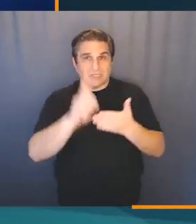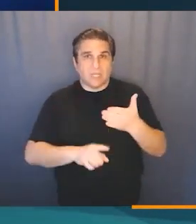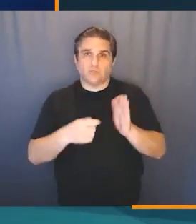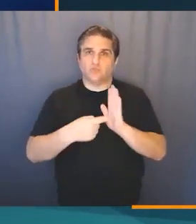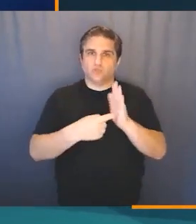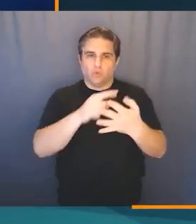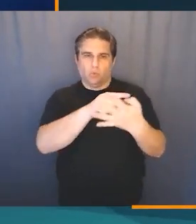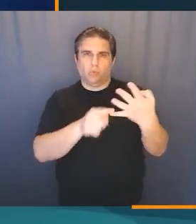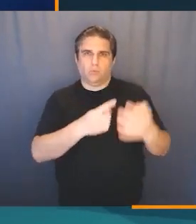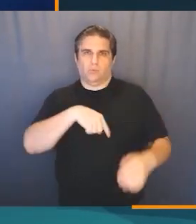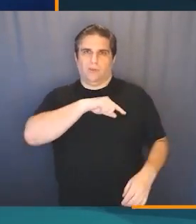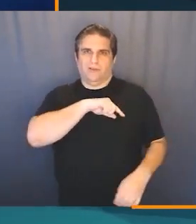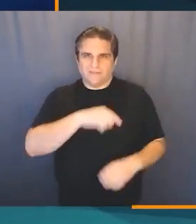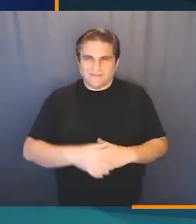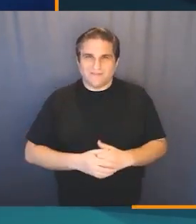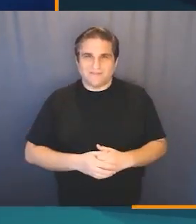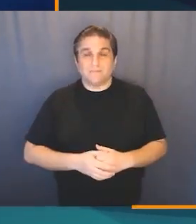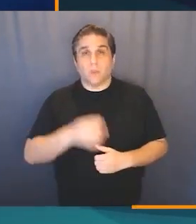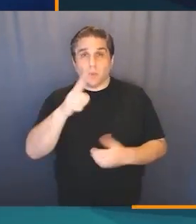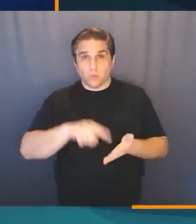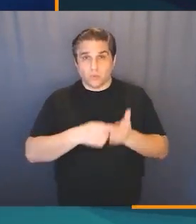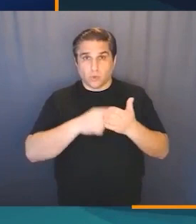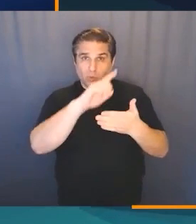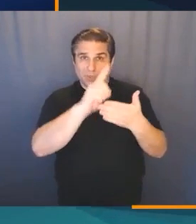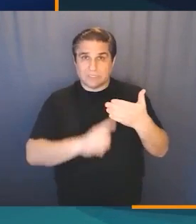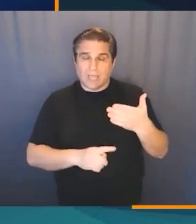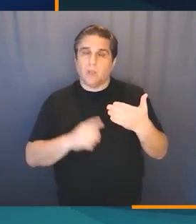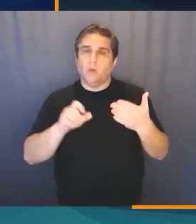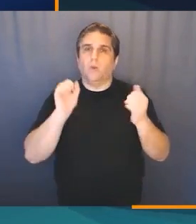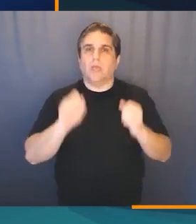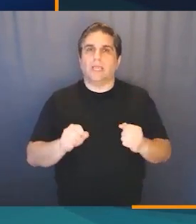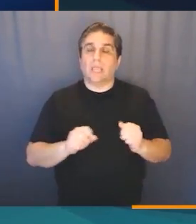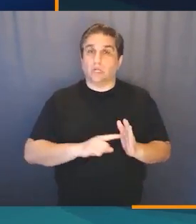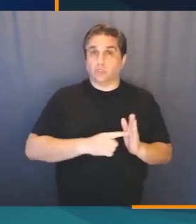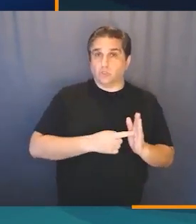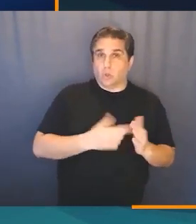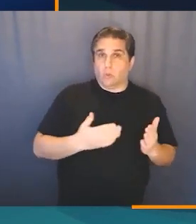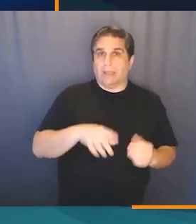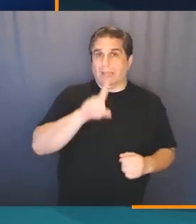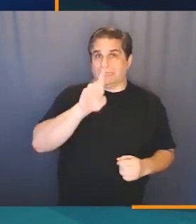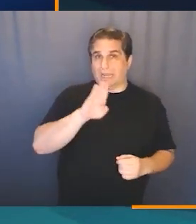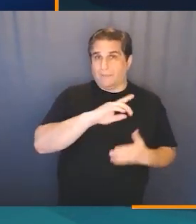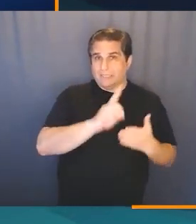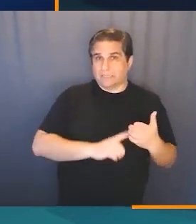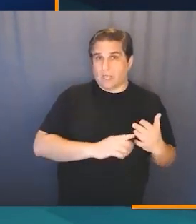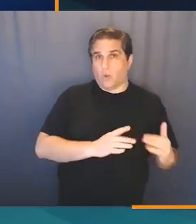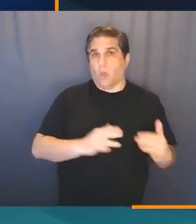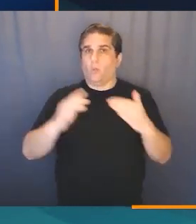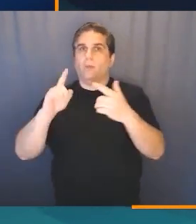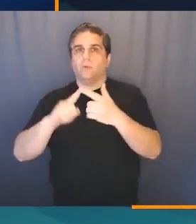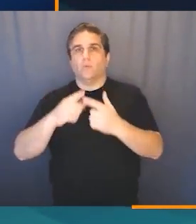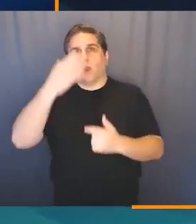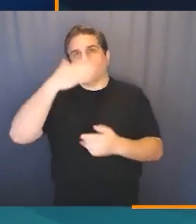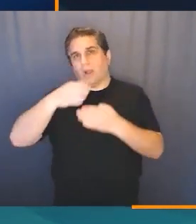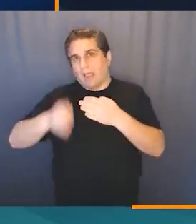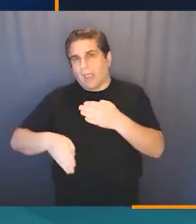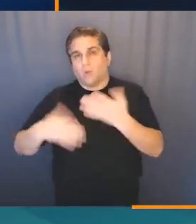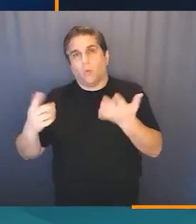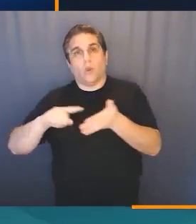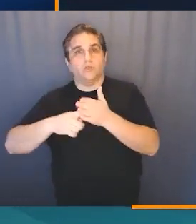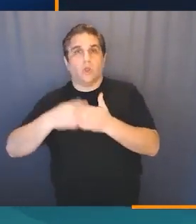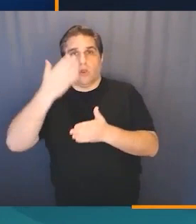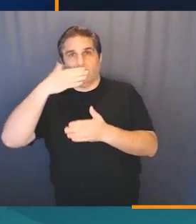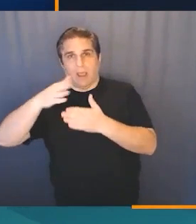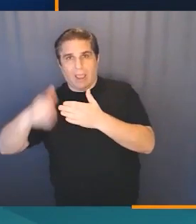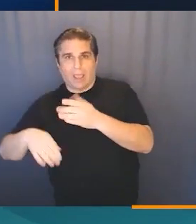design should really demonstrate that. As you start doing your design, you could work yourself up from a database design all the way up to front